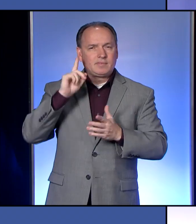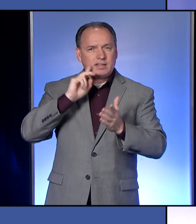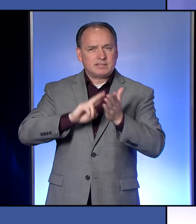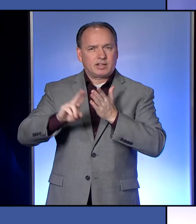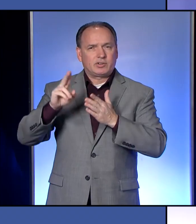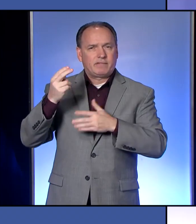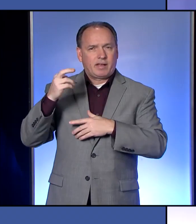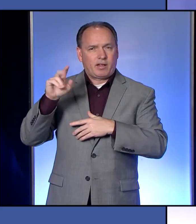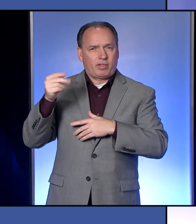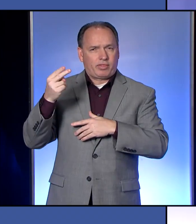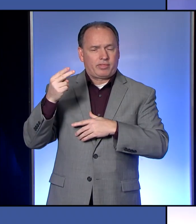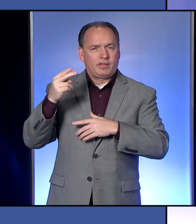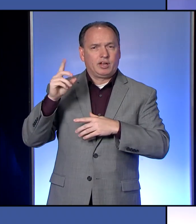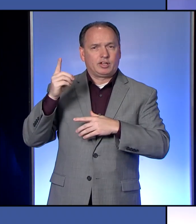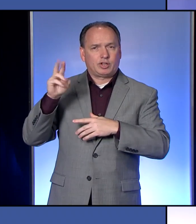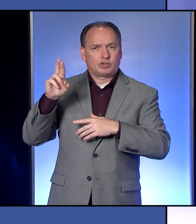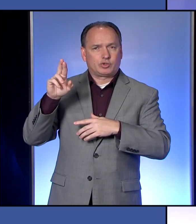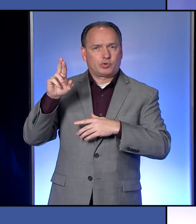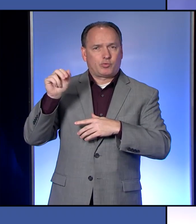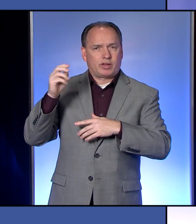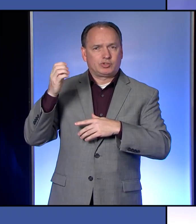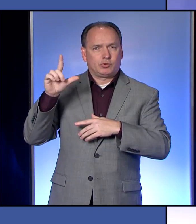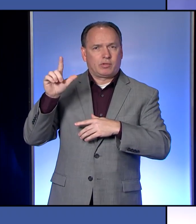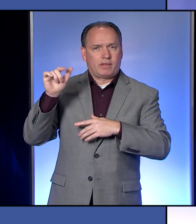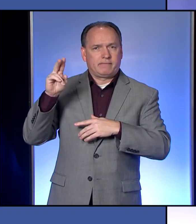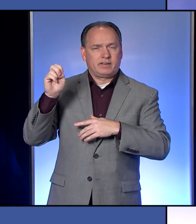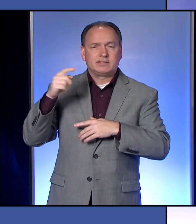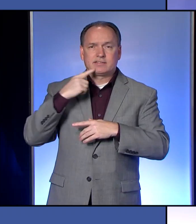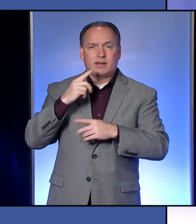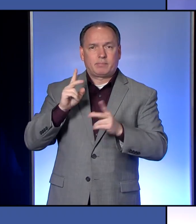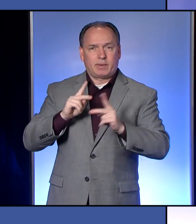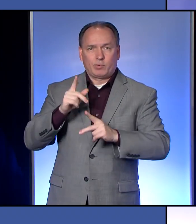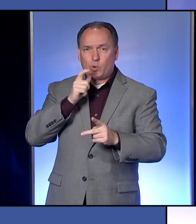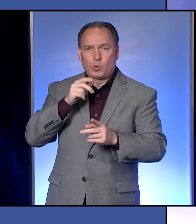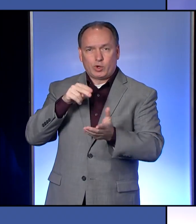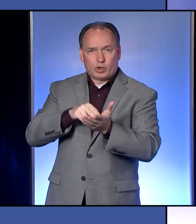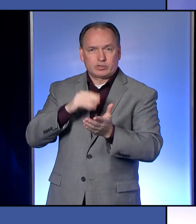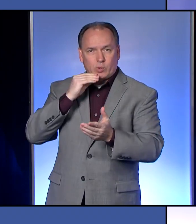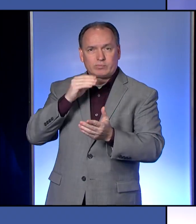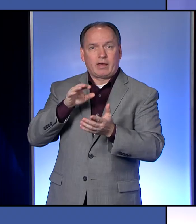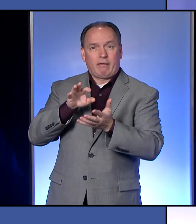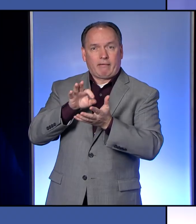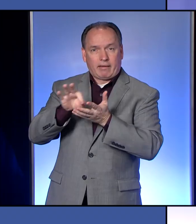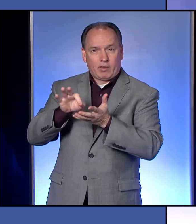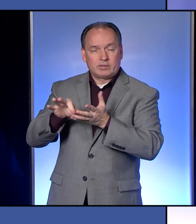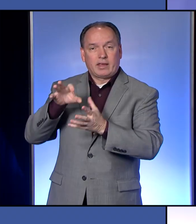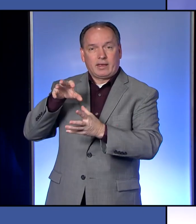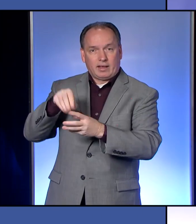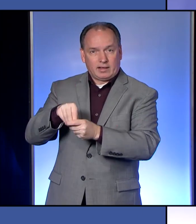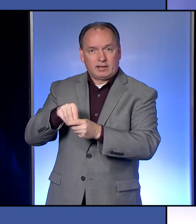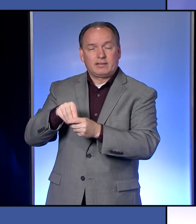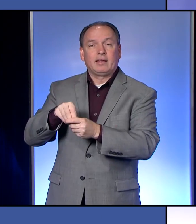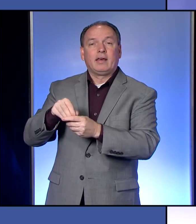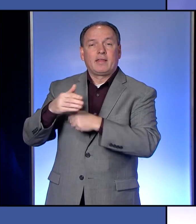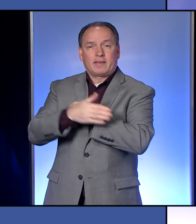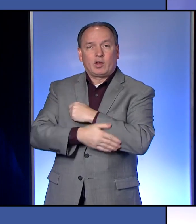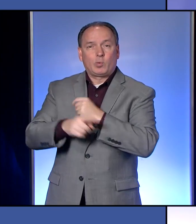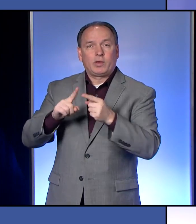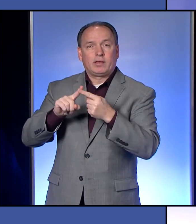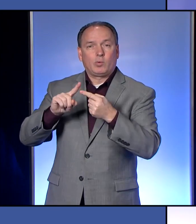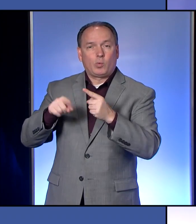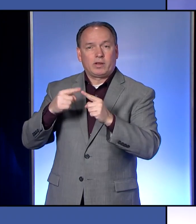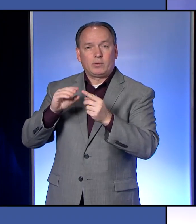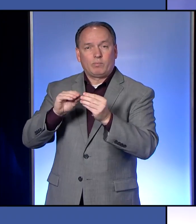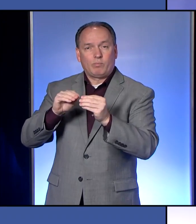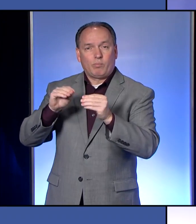Dr. Rachel Levine said people in nursing homes that have COVID would count against the county when considering moving from a red to a